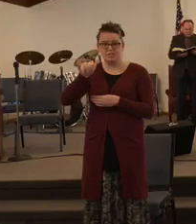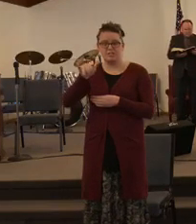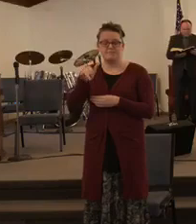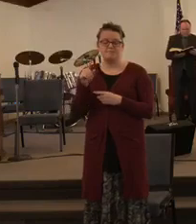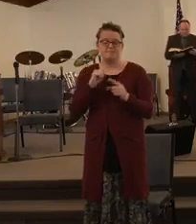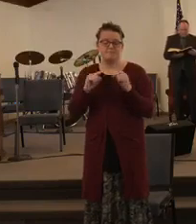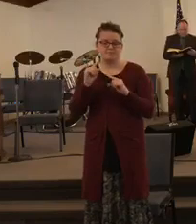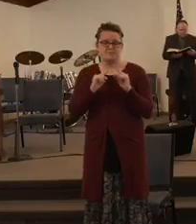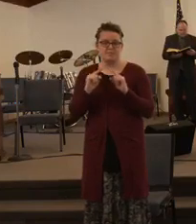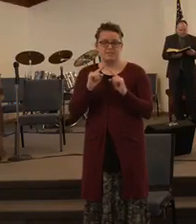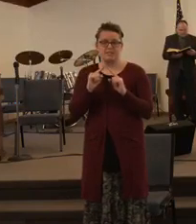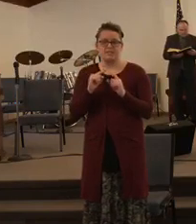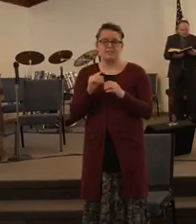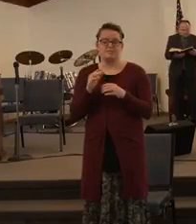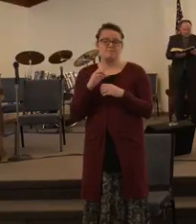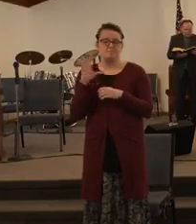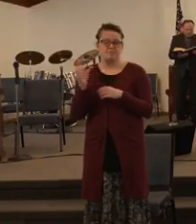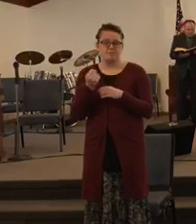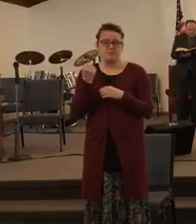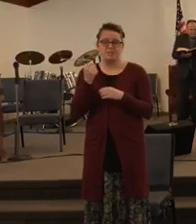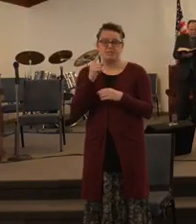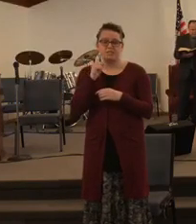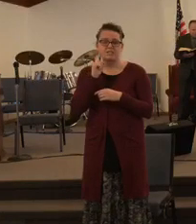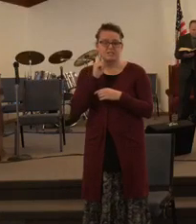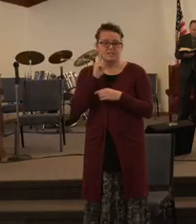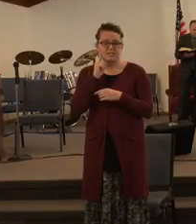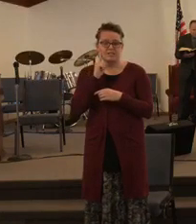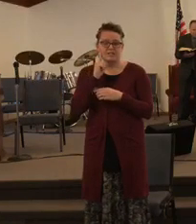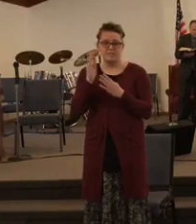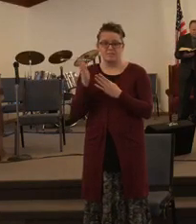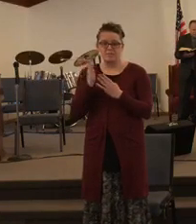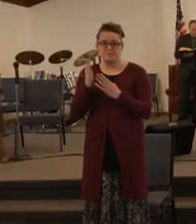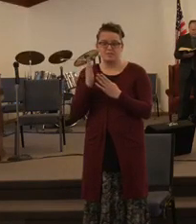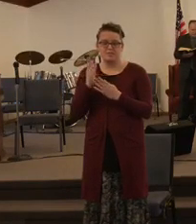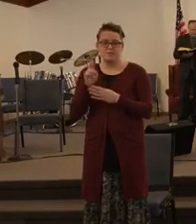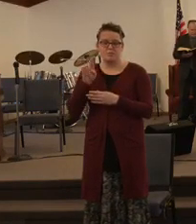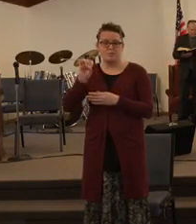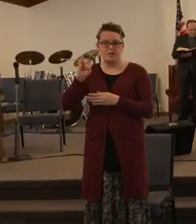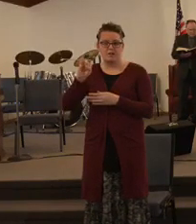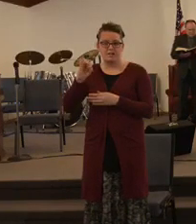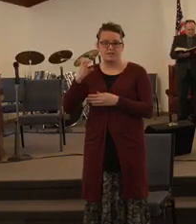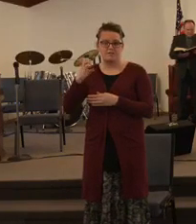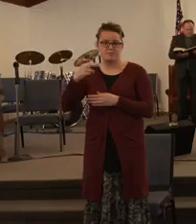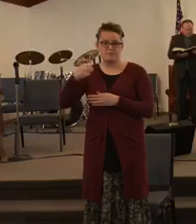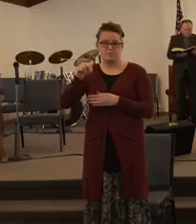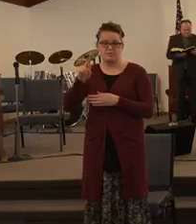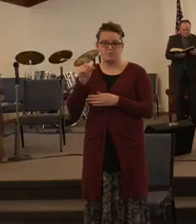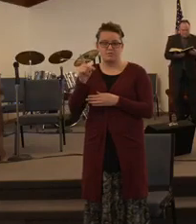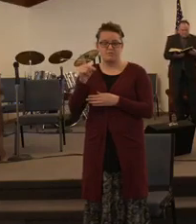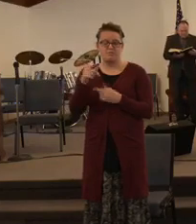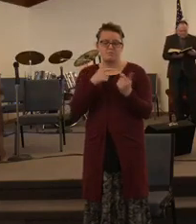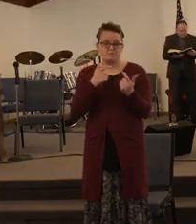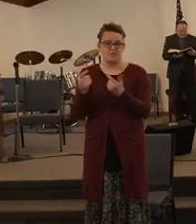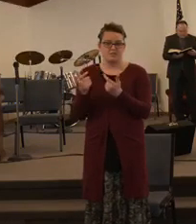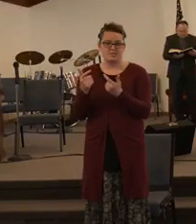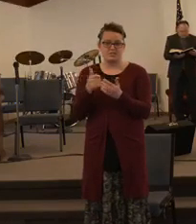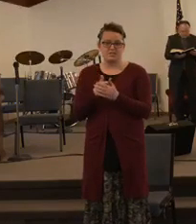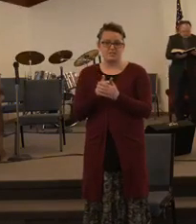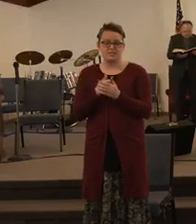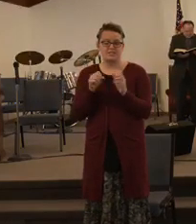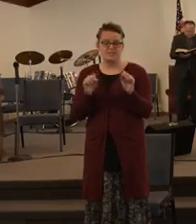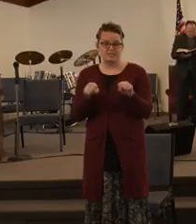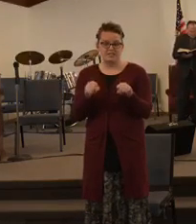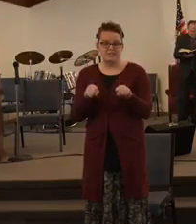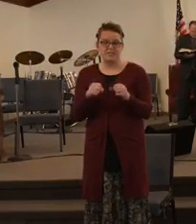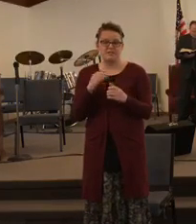to the death ministry. Mother Richard watches, and he's able to be